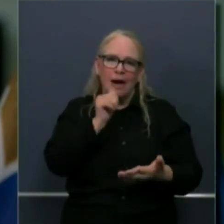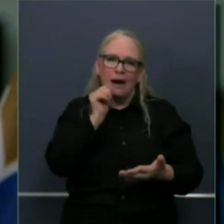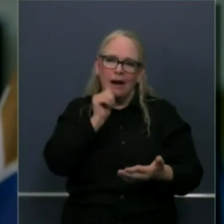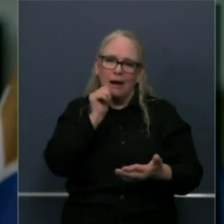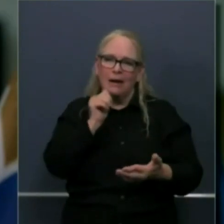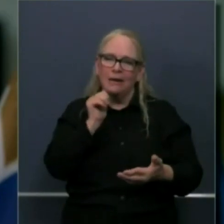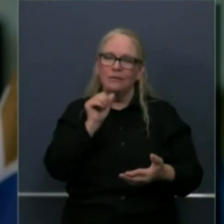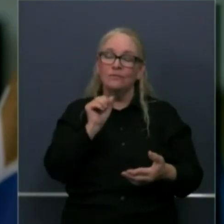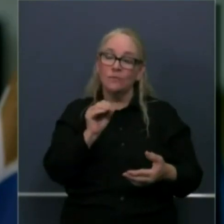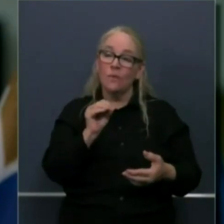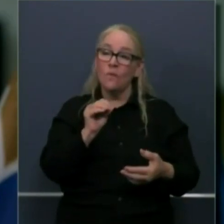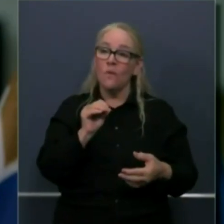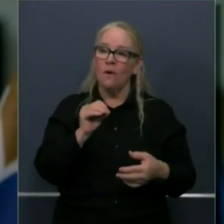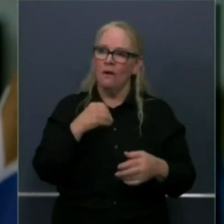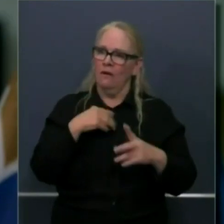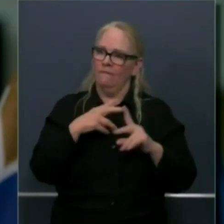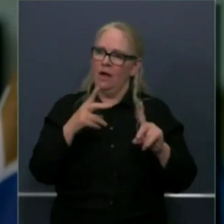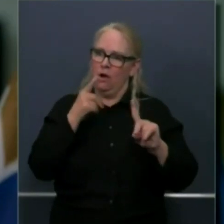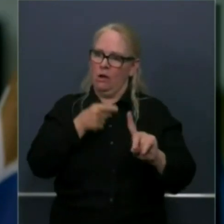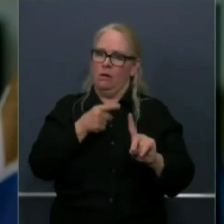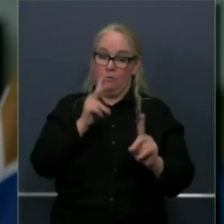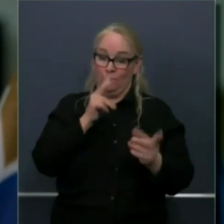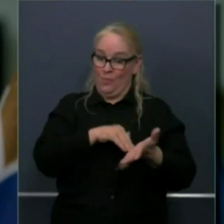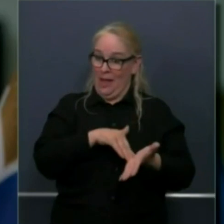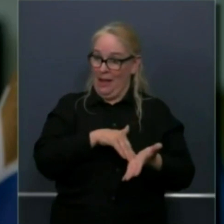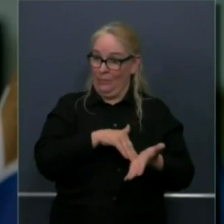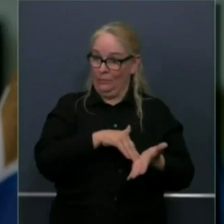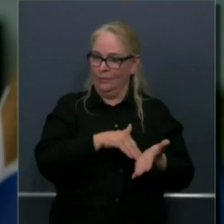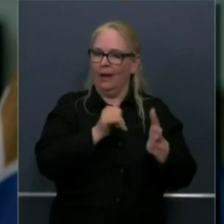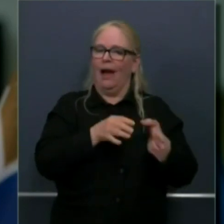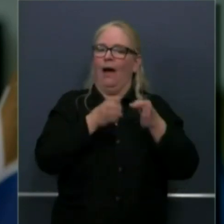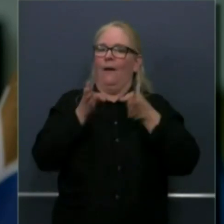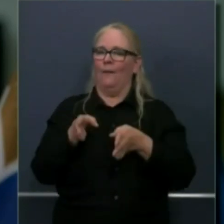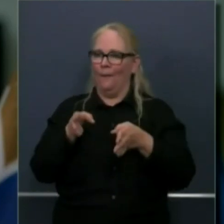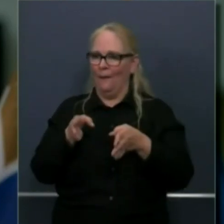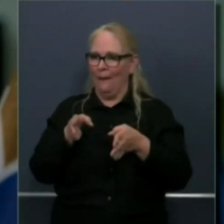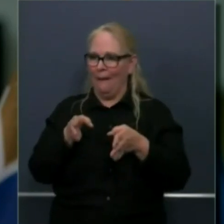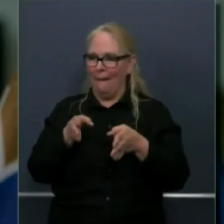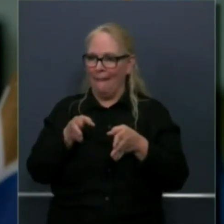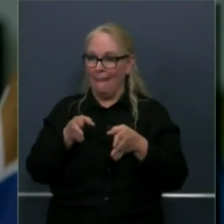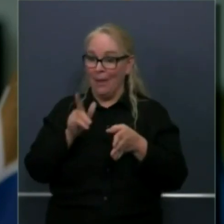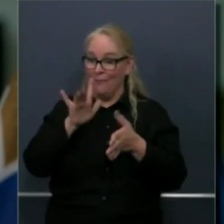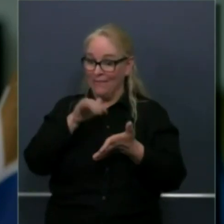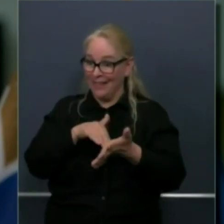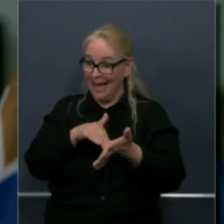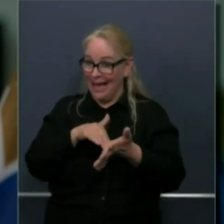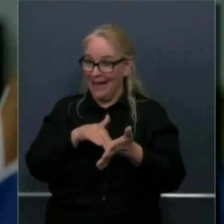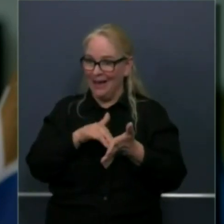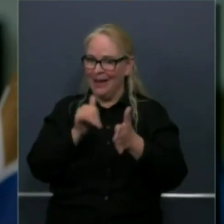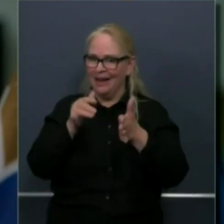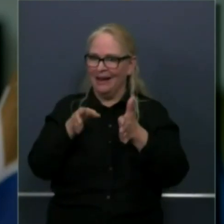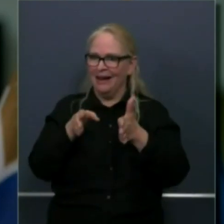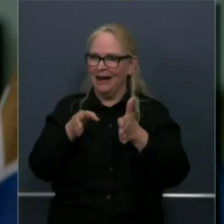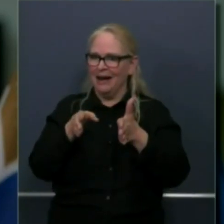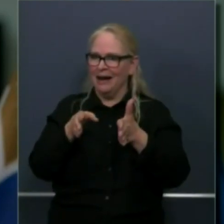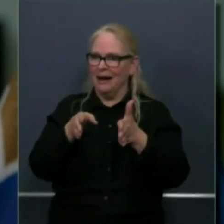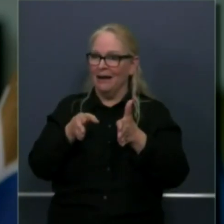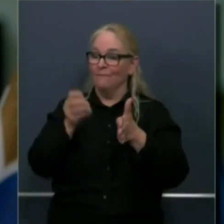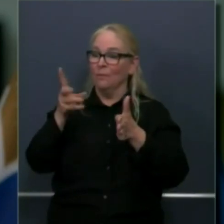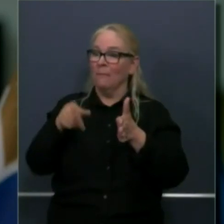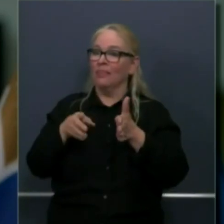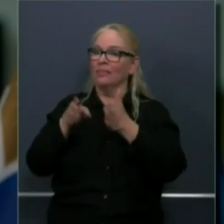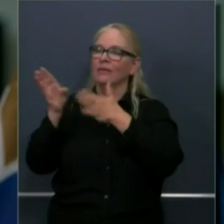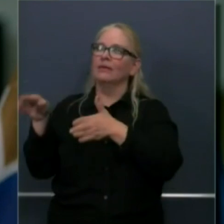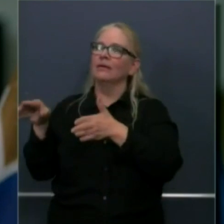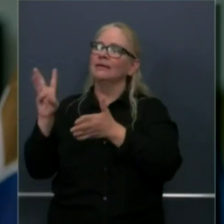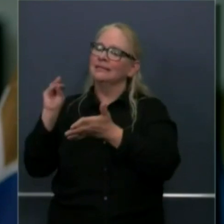14,000 to 25,000, and we said within a month or two later, specifically the words that were used by Dr. Galley,